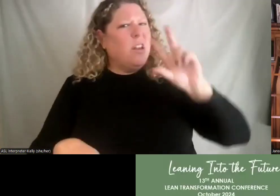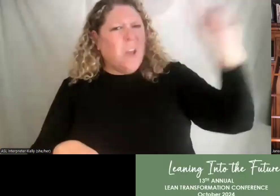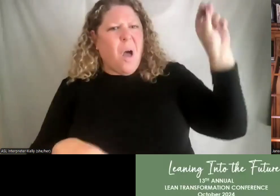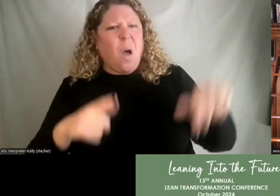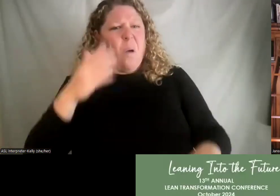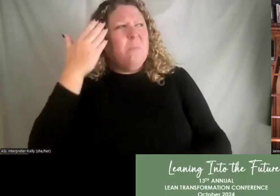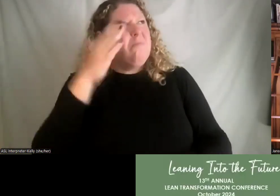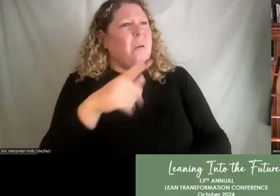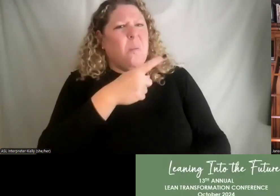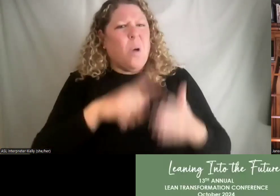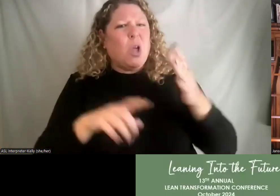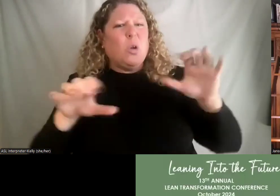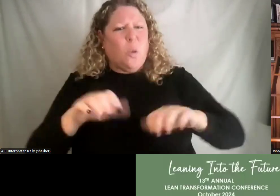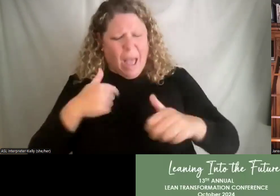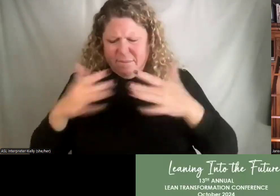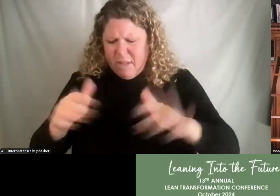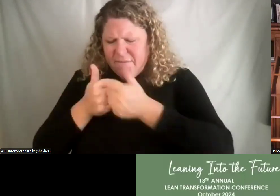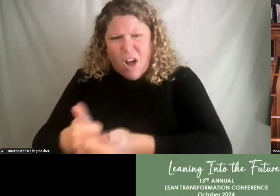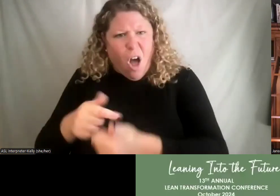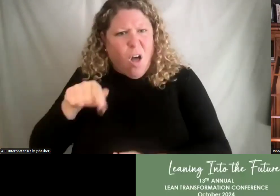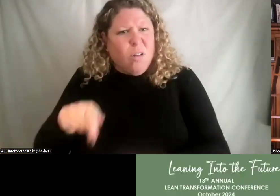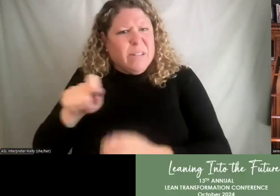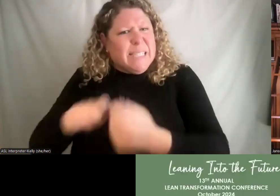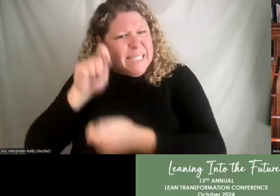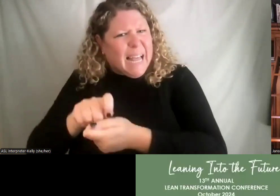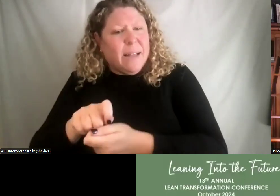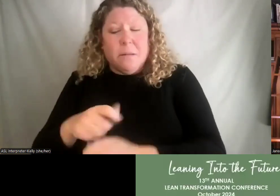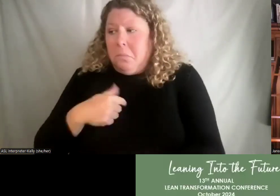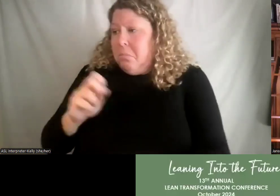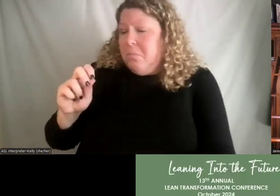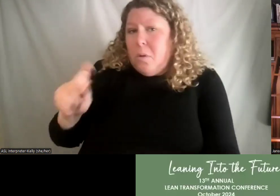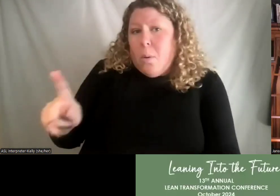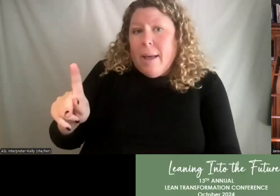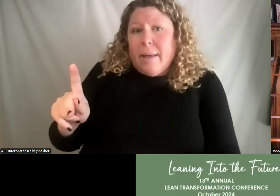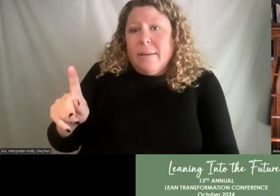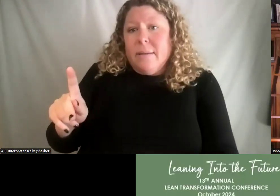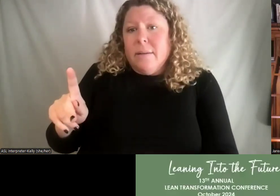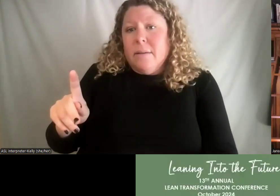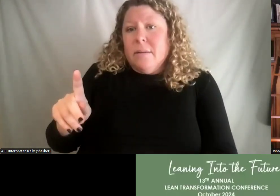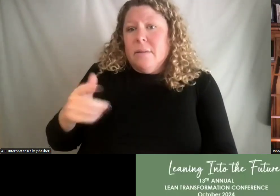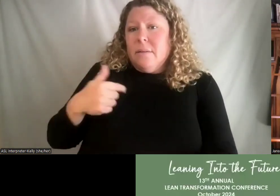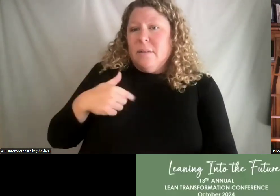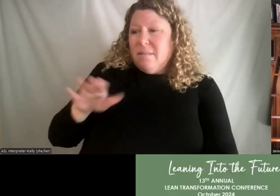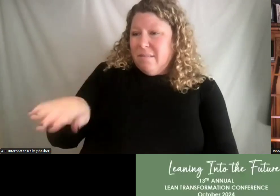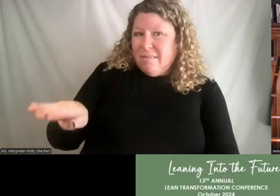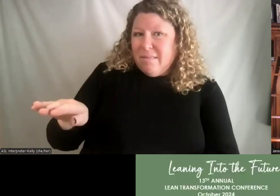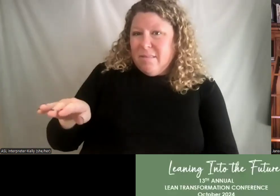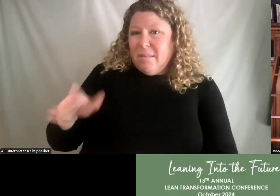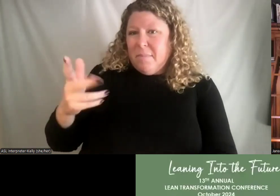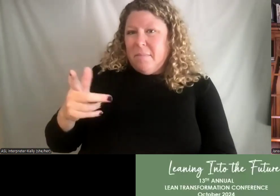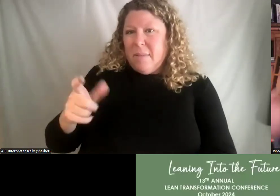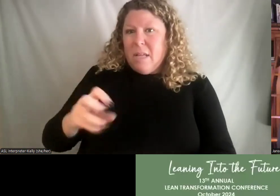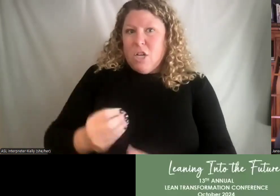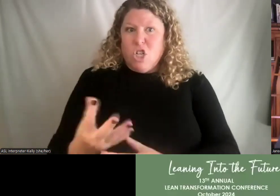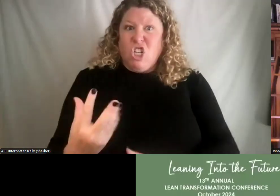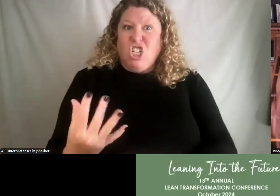was talking about. And I followed directions and just, you know, like, OK. And then I said, hey, you may want to like kill the fire down because you've got